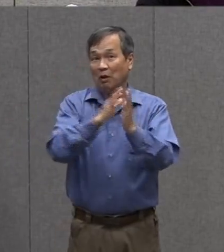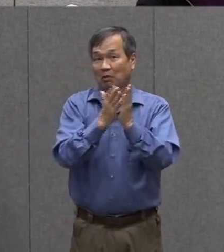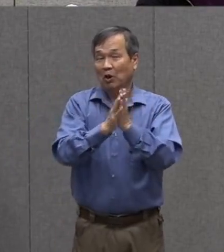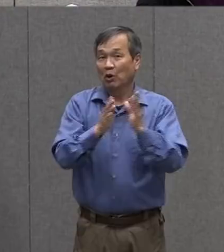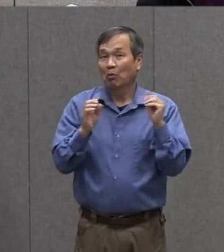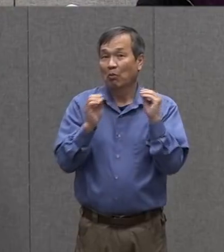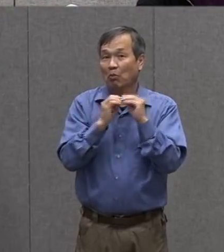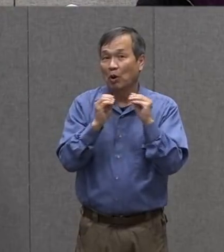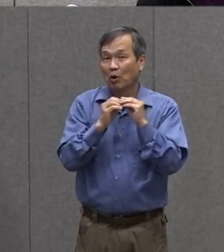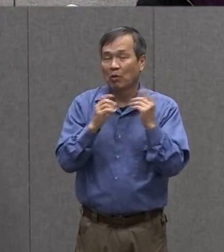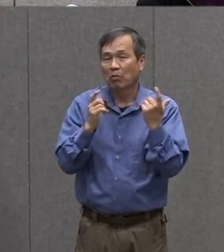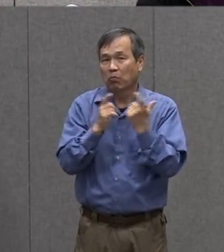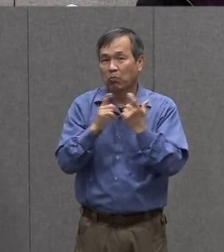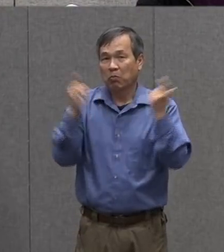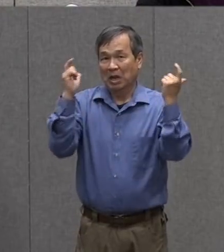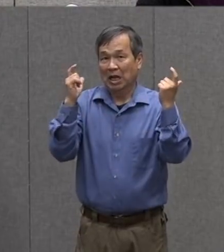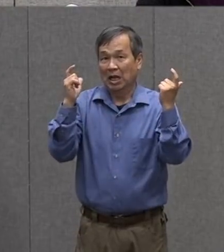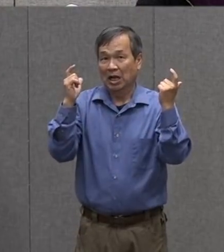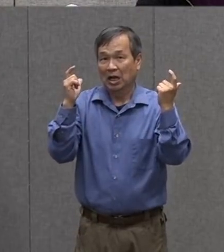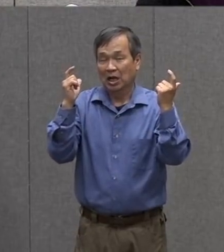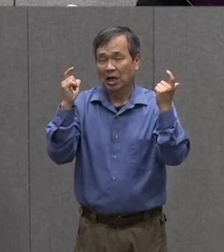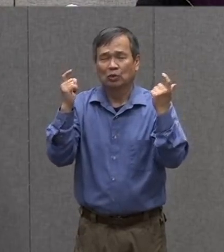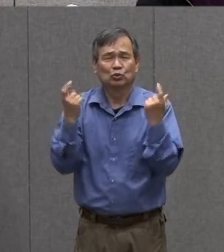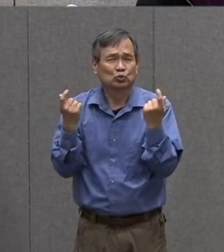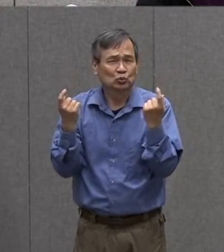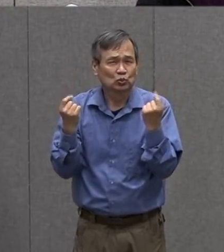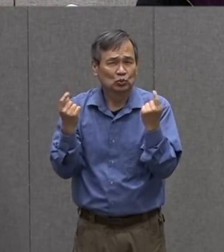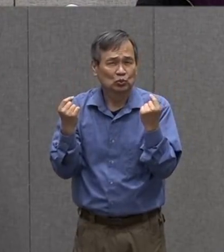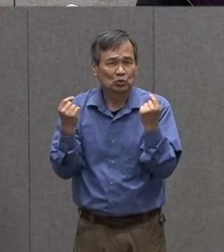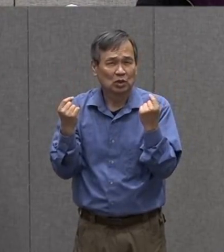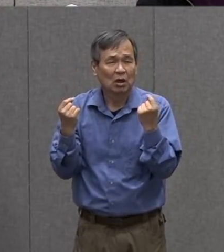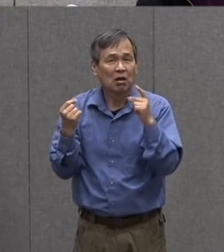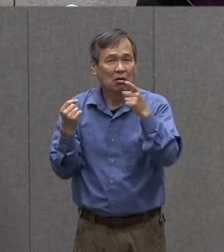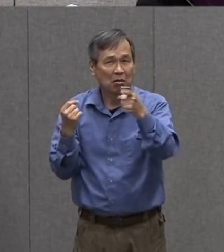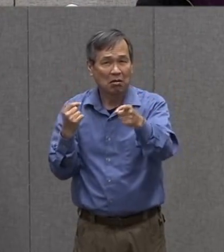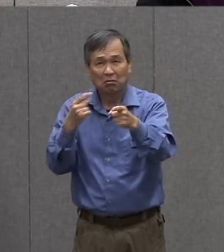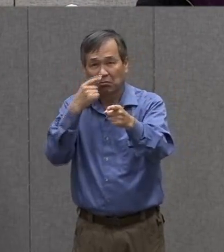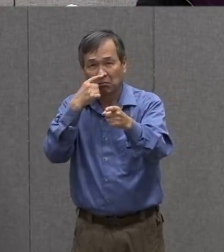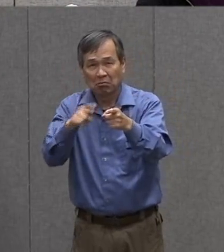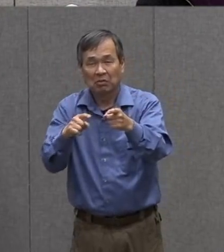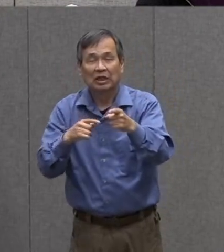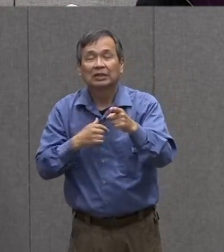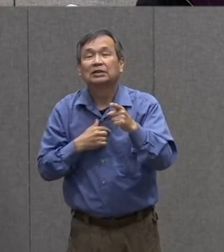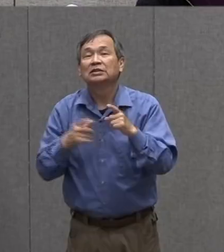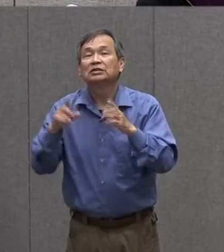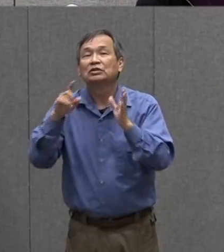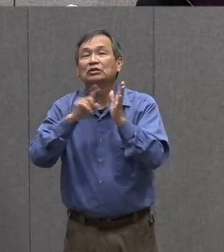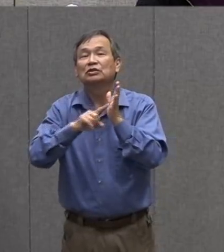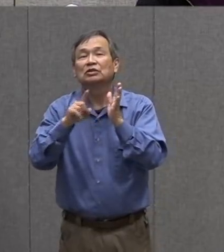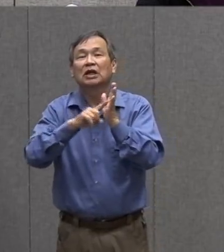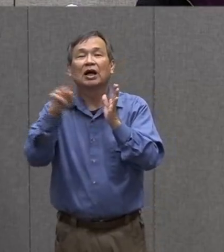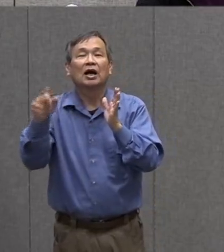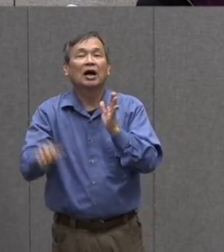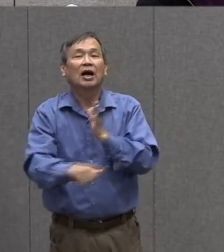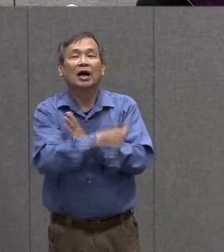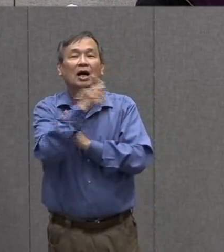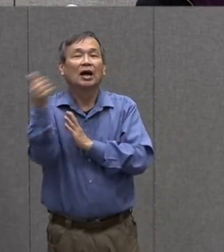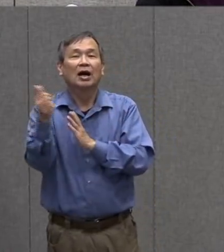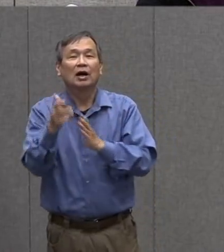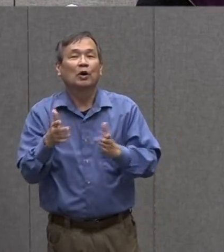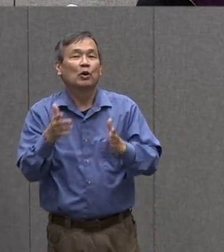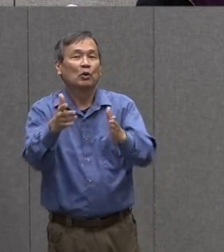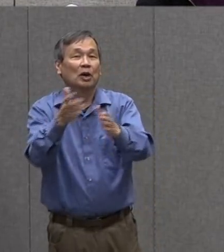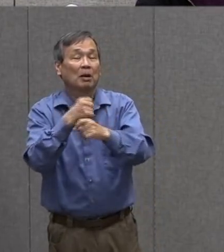a little bit bigger i think we can take just a couple of minutes to look at one more way you can make